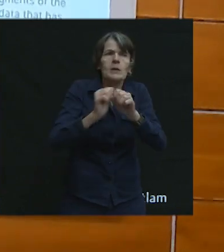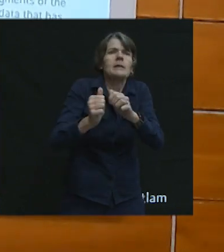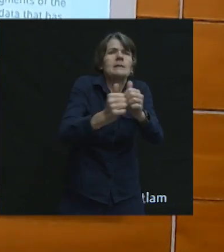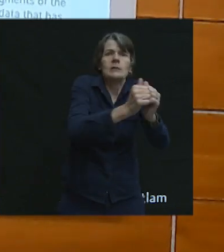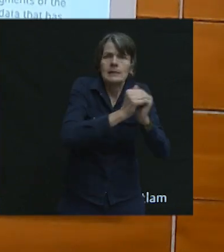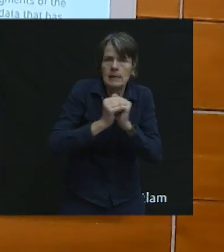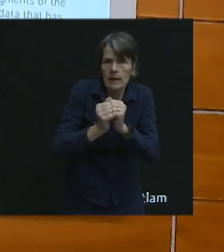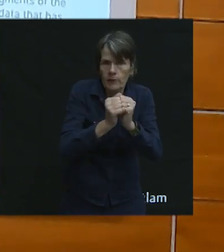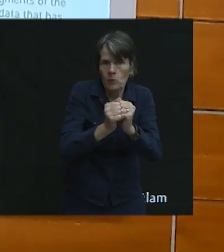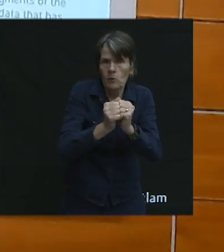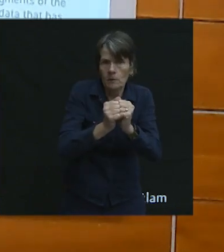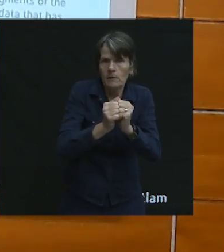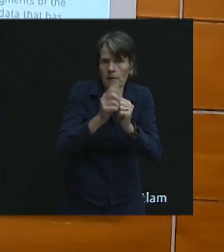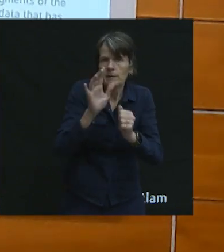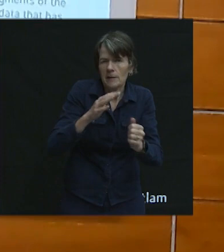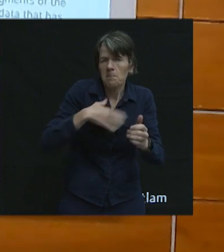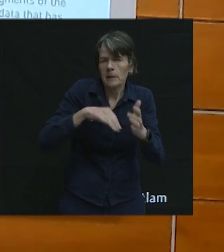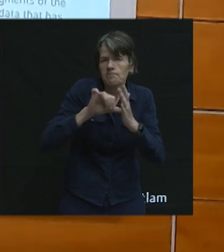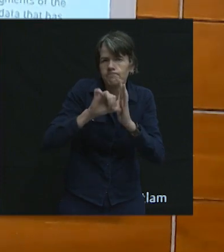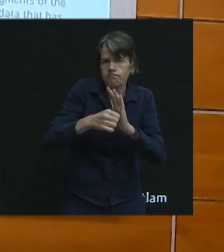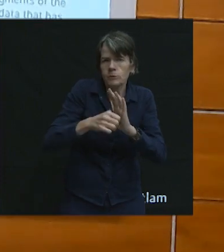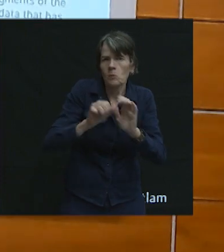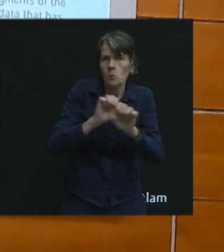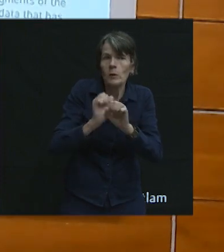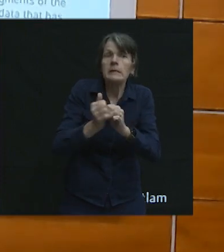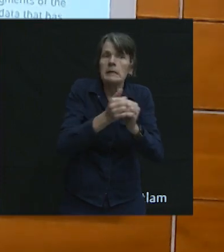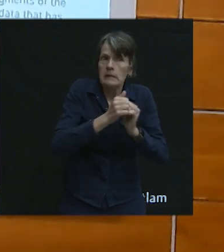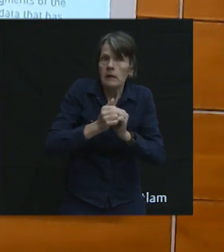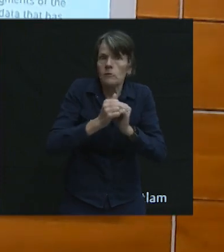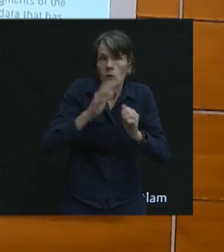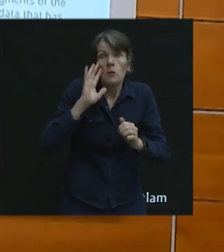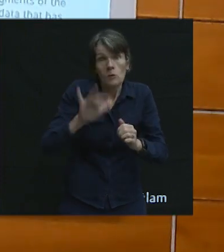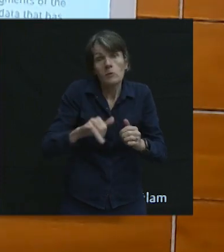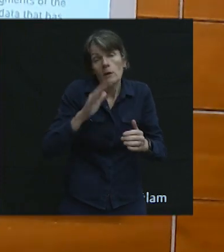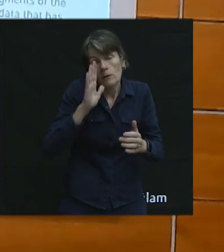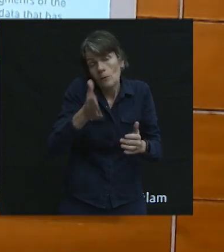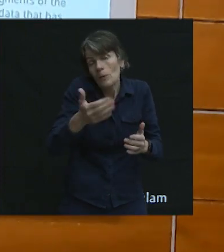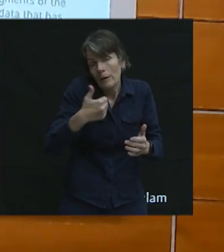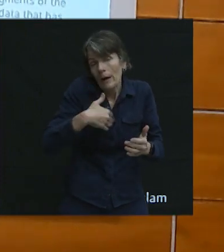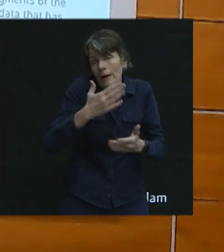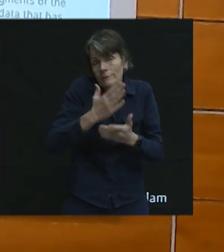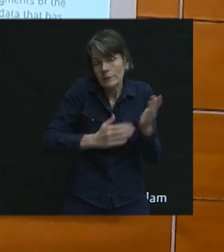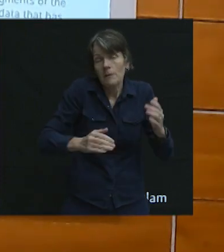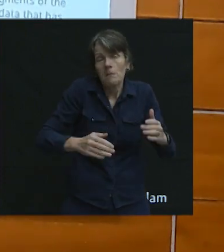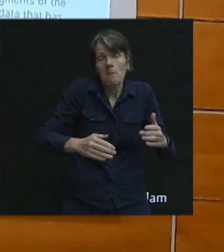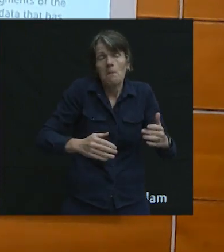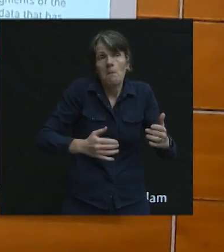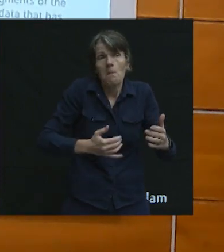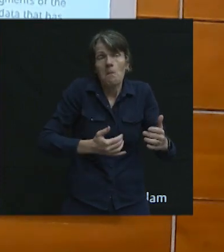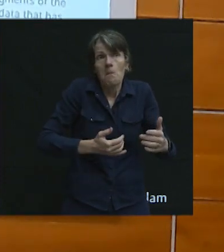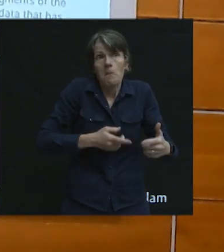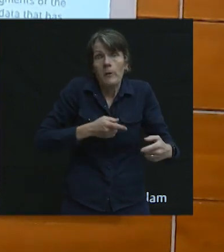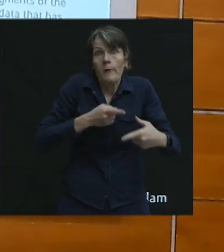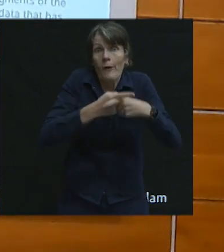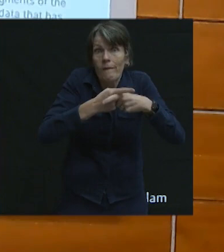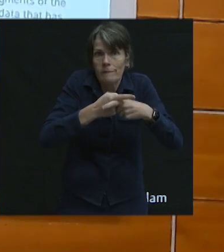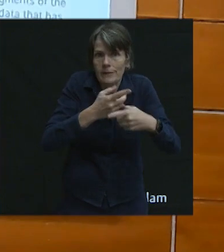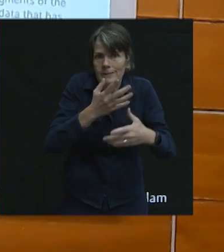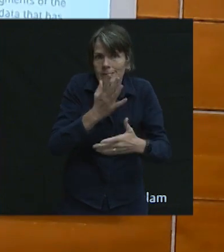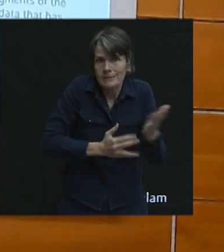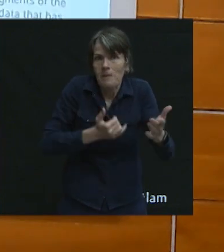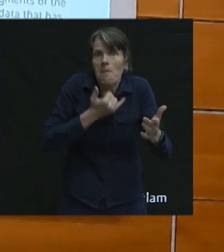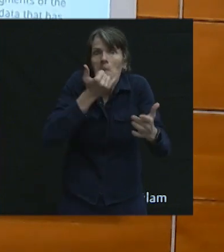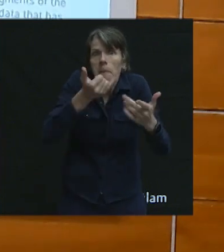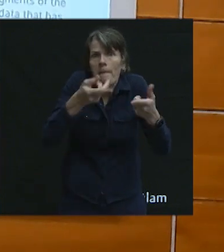So, it's more about that, working together and knowing that there will be some missteps probably. But you can, you can correct those